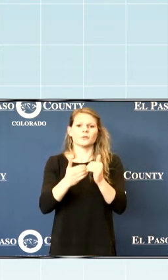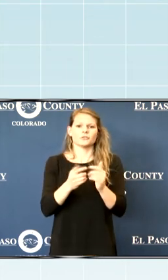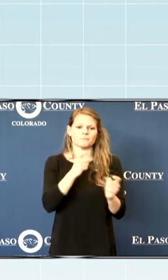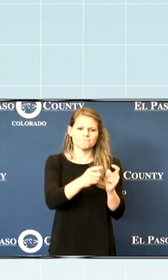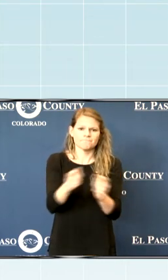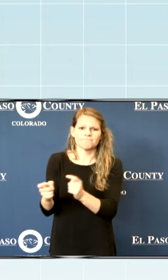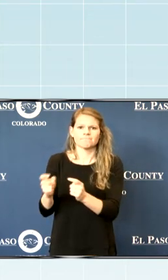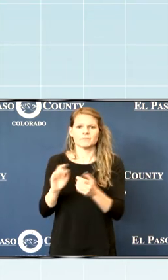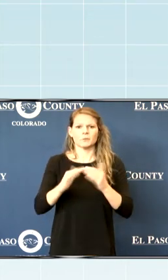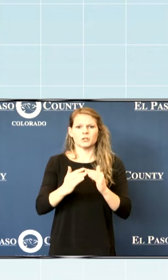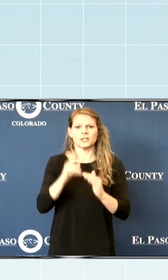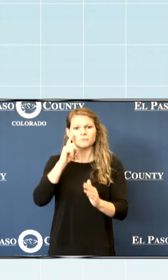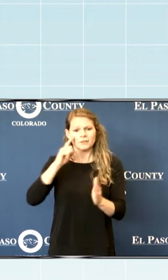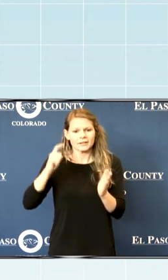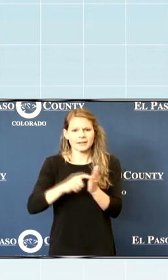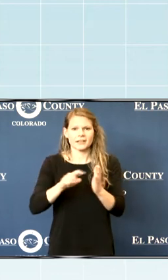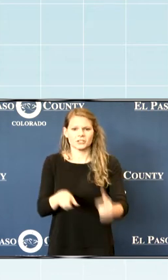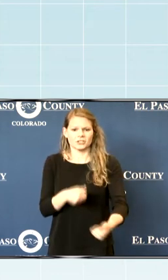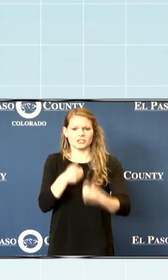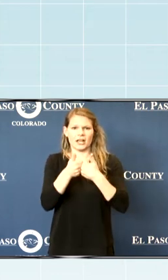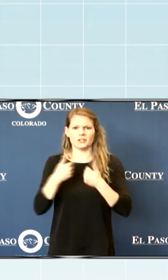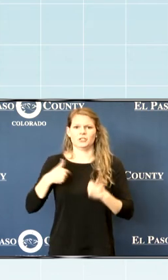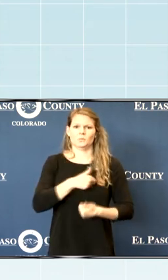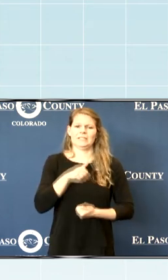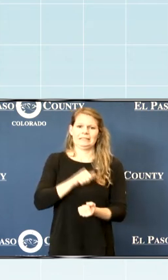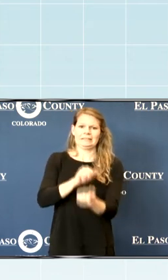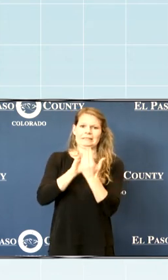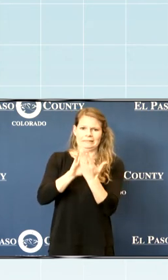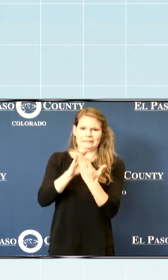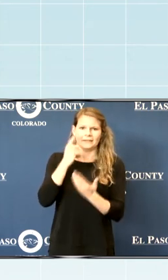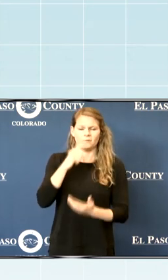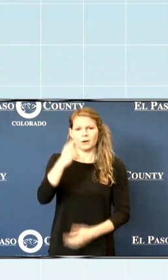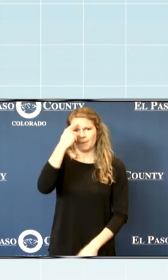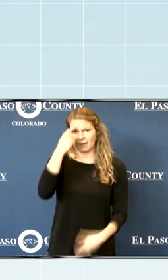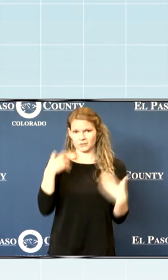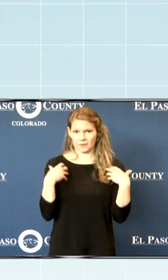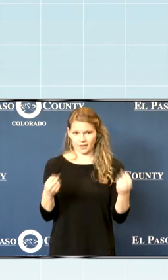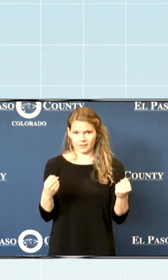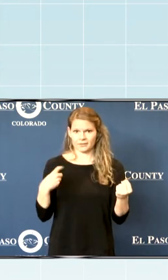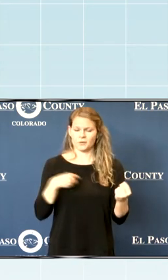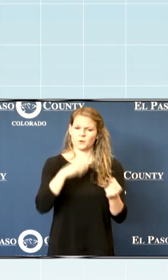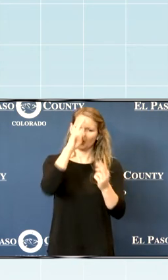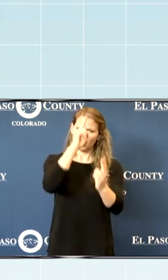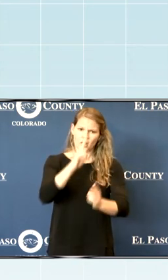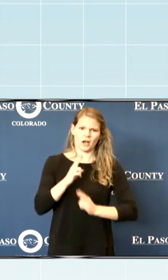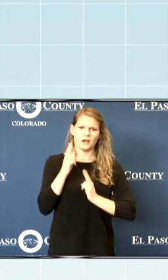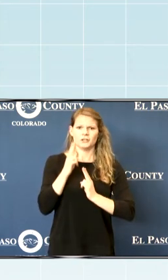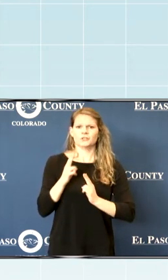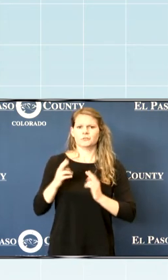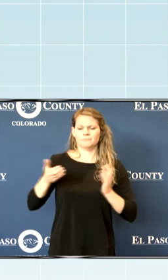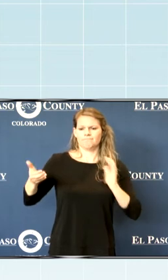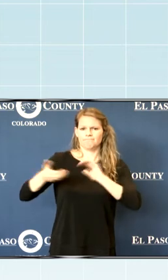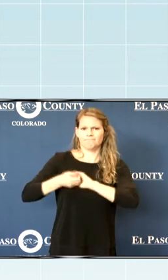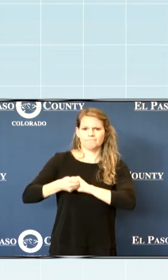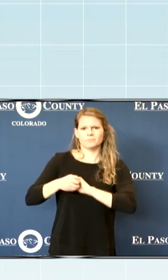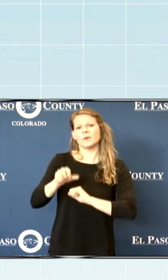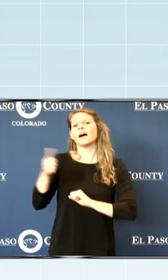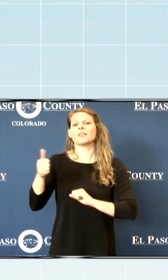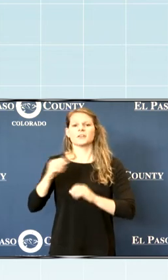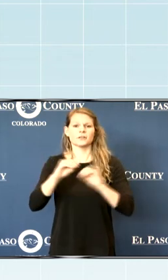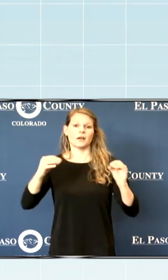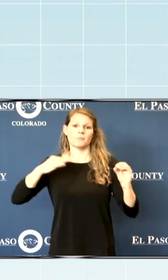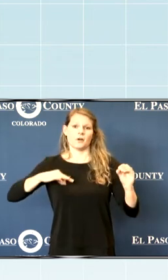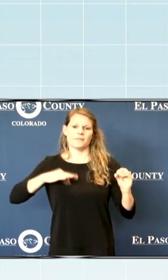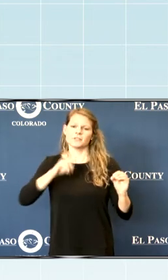recognize the challenges we're all facing on the mental health front. And we're honored to be in the company of other nonprofits who are so